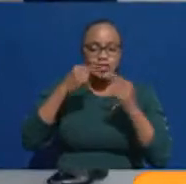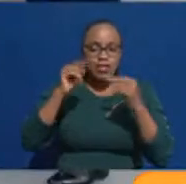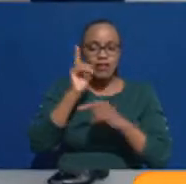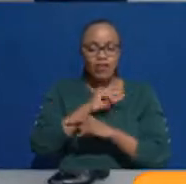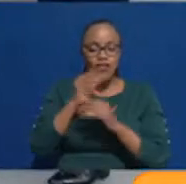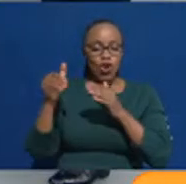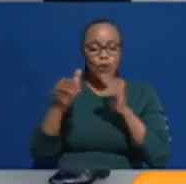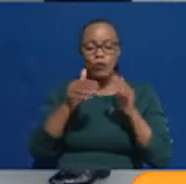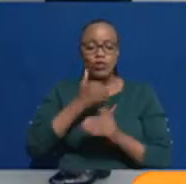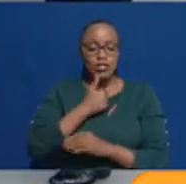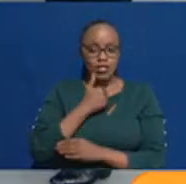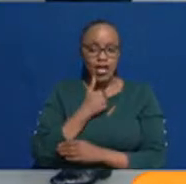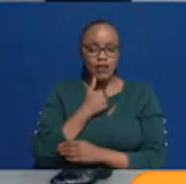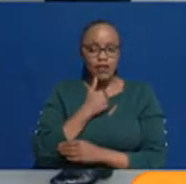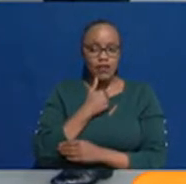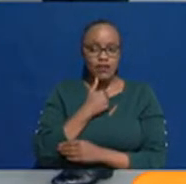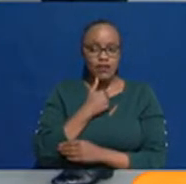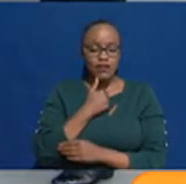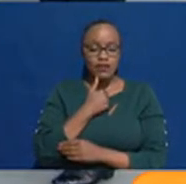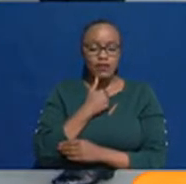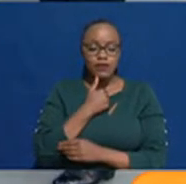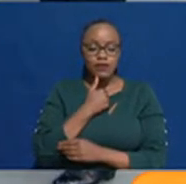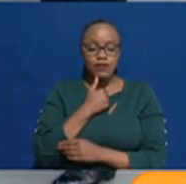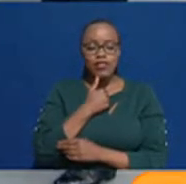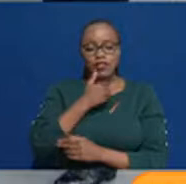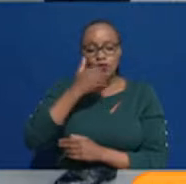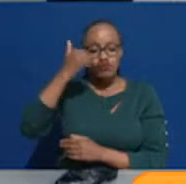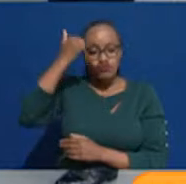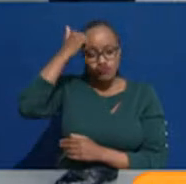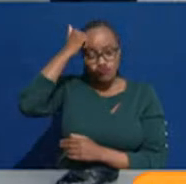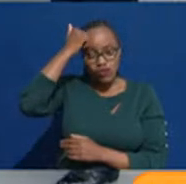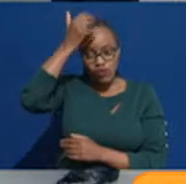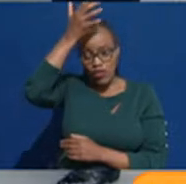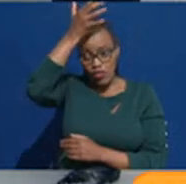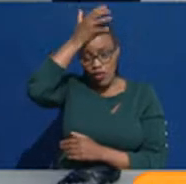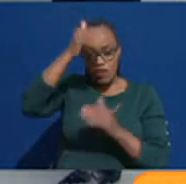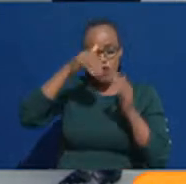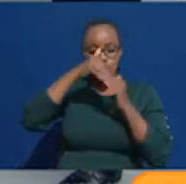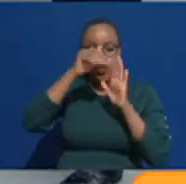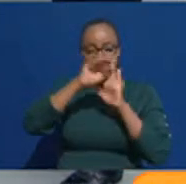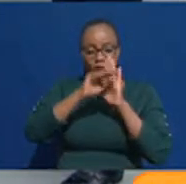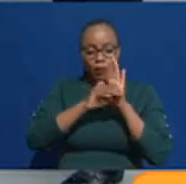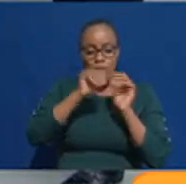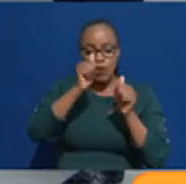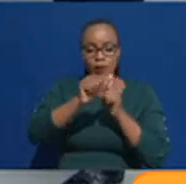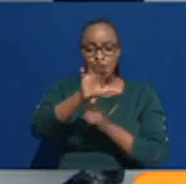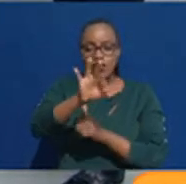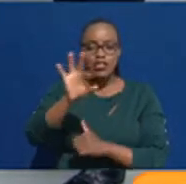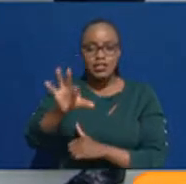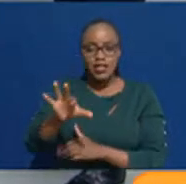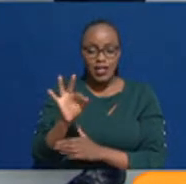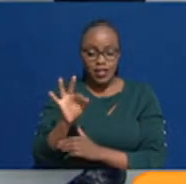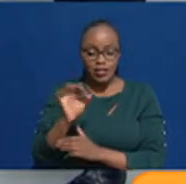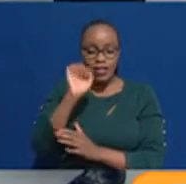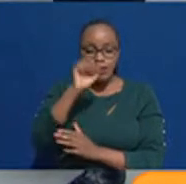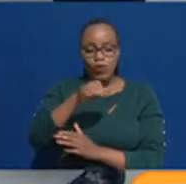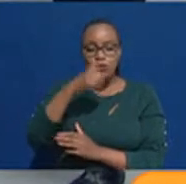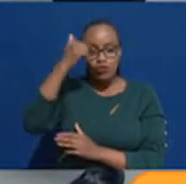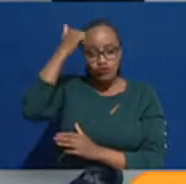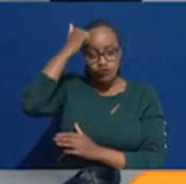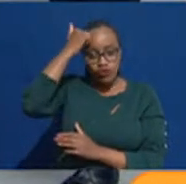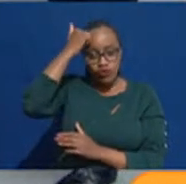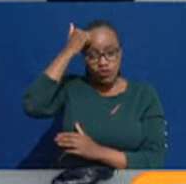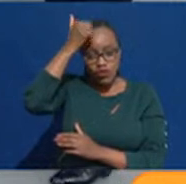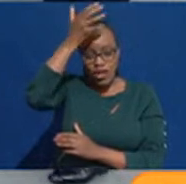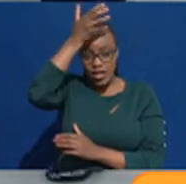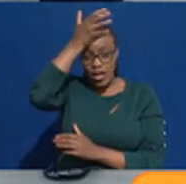has an opportunity to pursue nursing. Of all the programs she selected, she can do nursing, but not